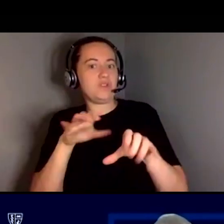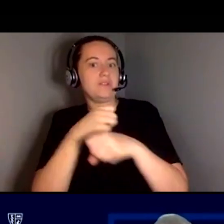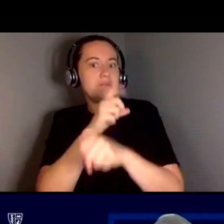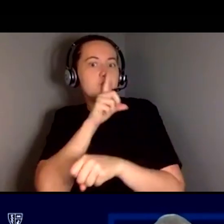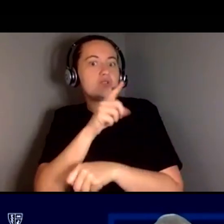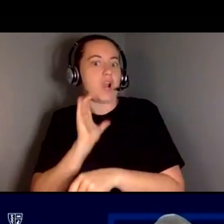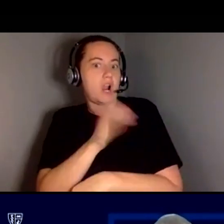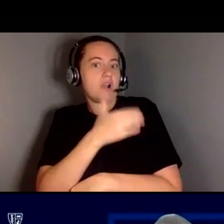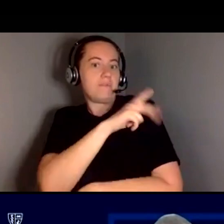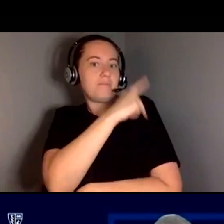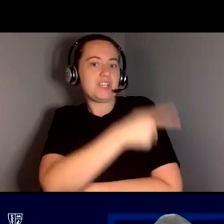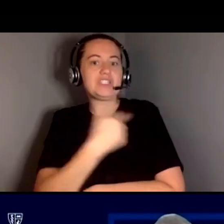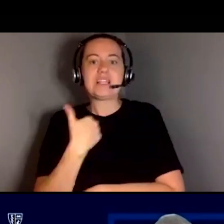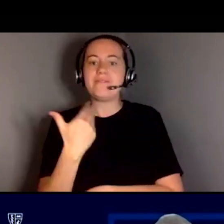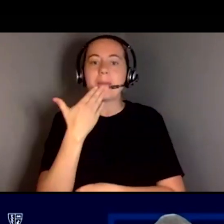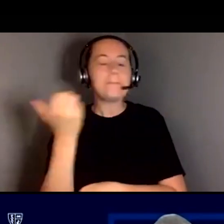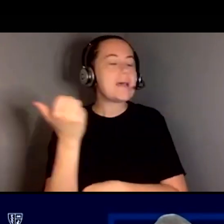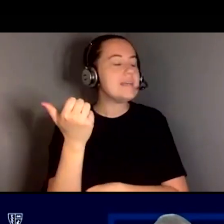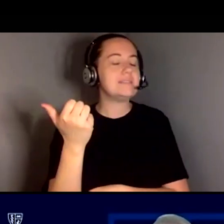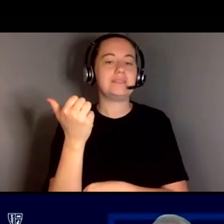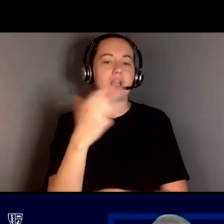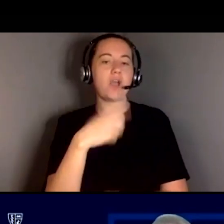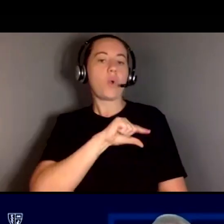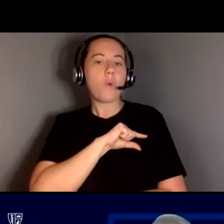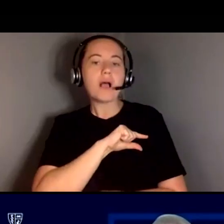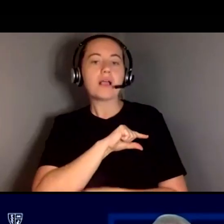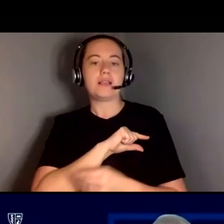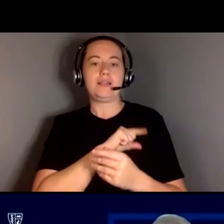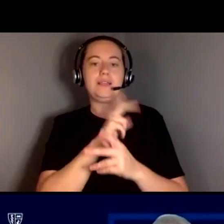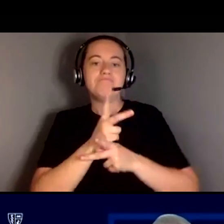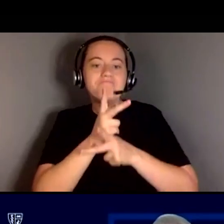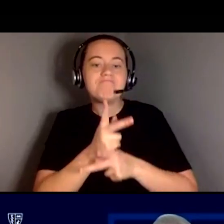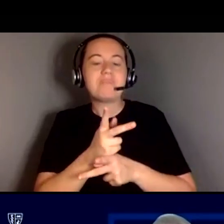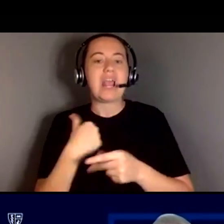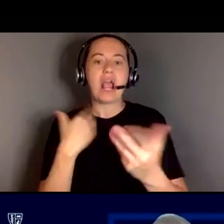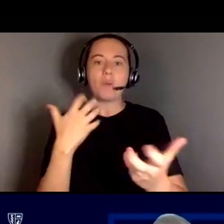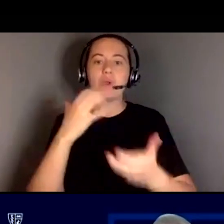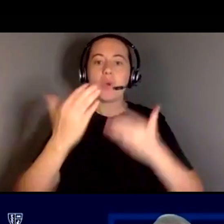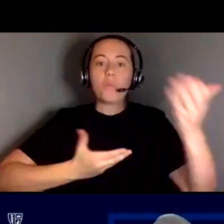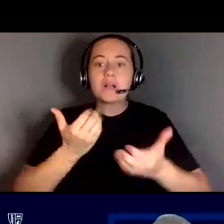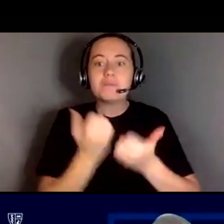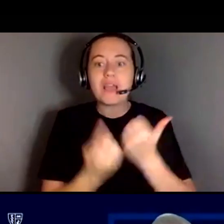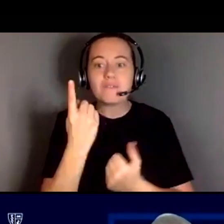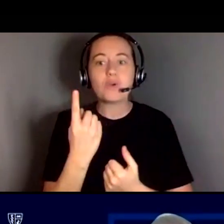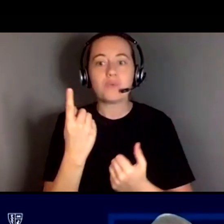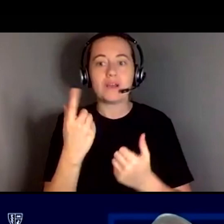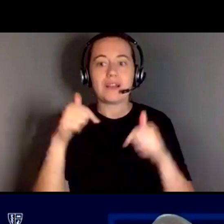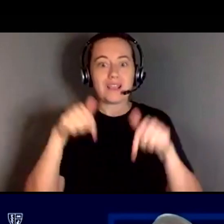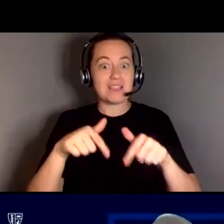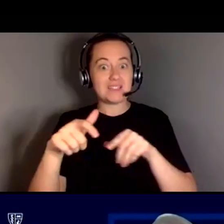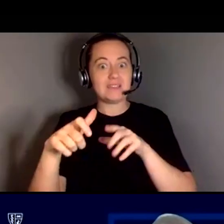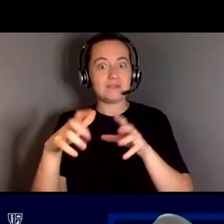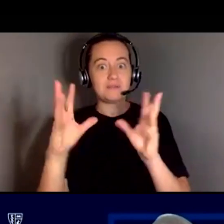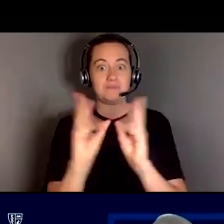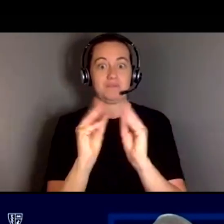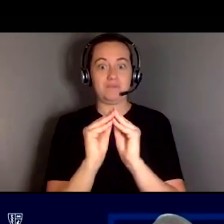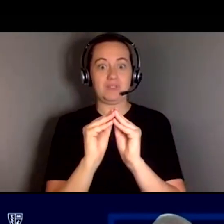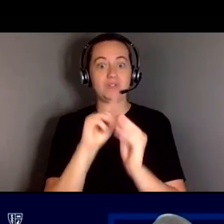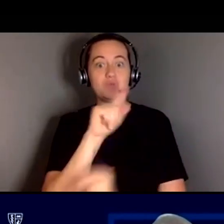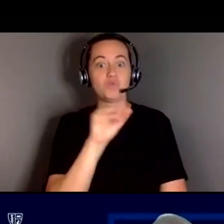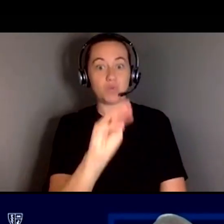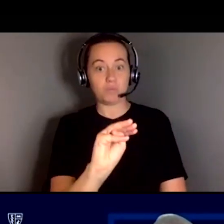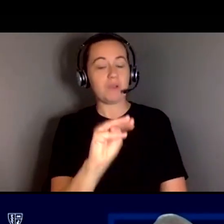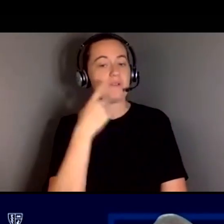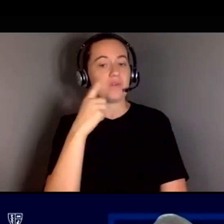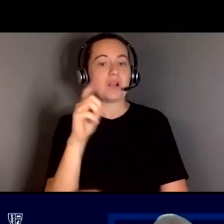patients get the best quality care. I want to welcome everyone on this call, on this Zoom, for the